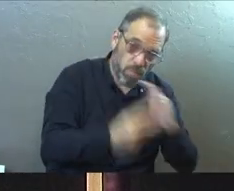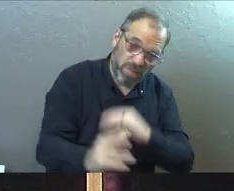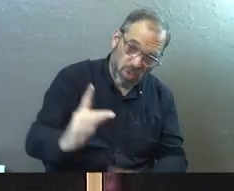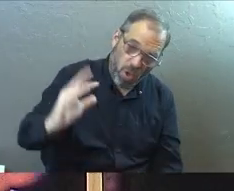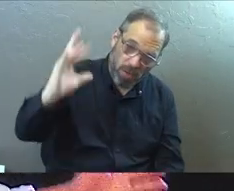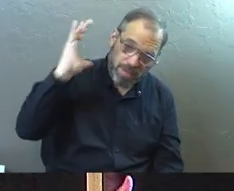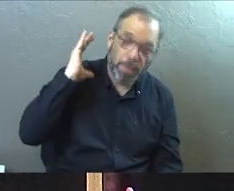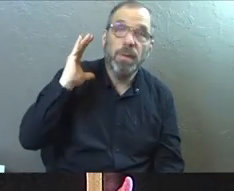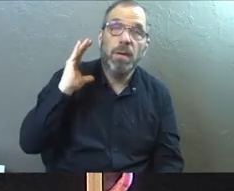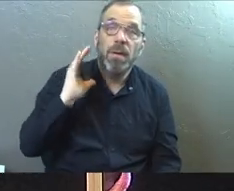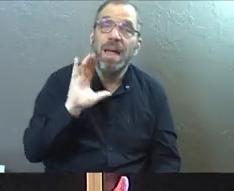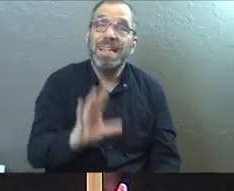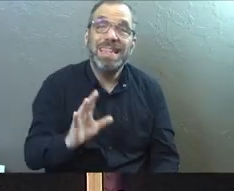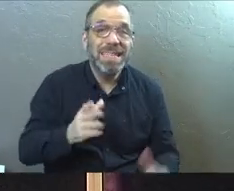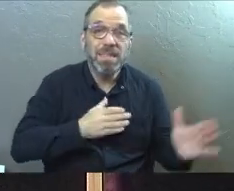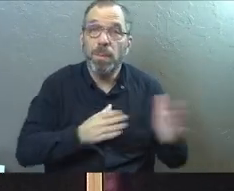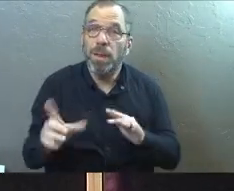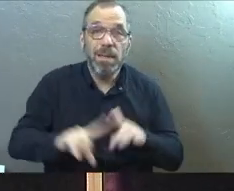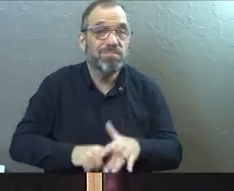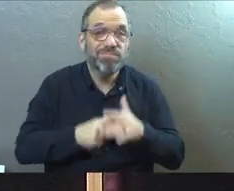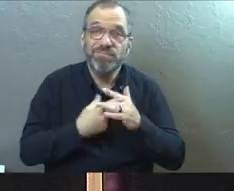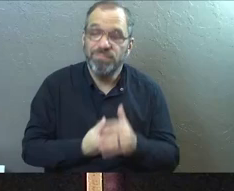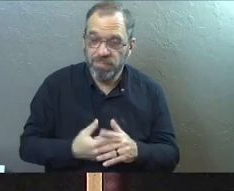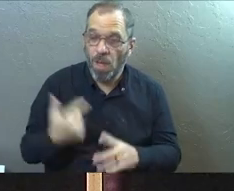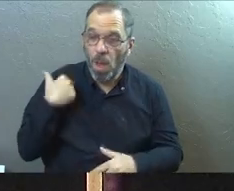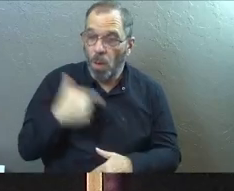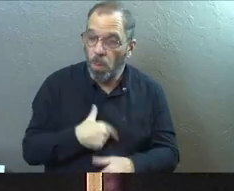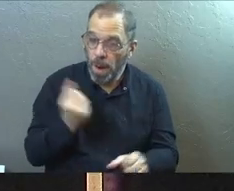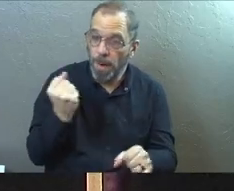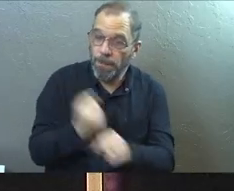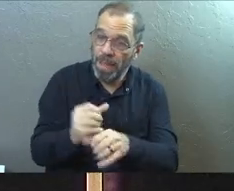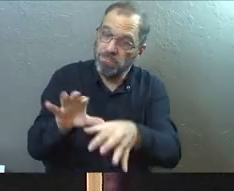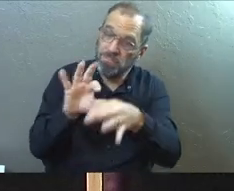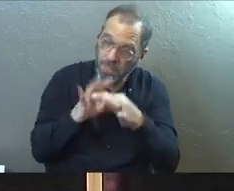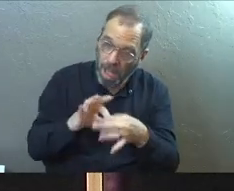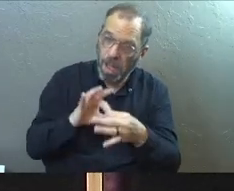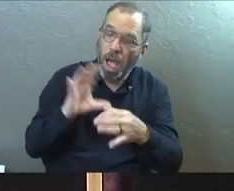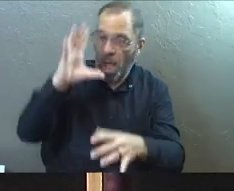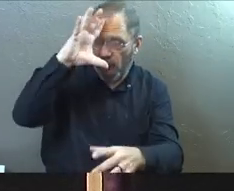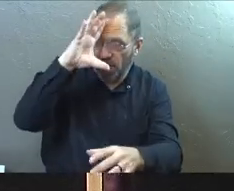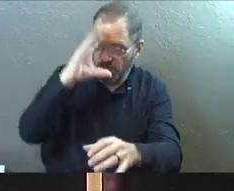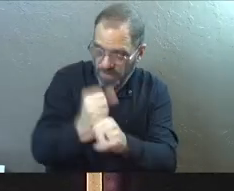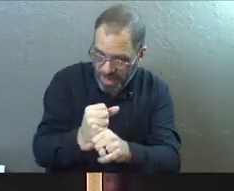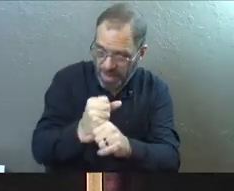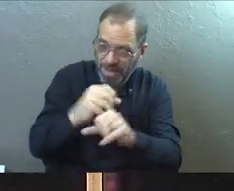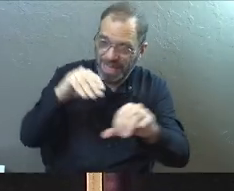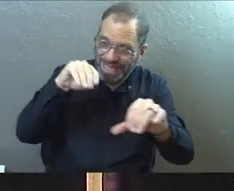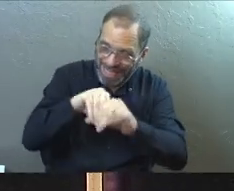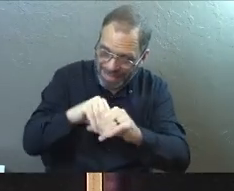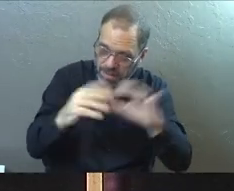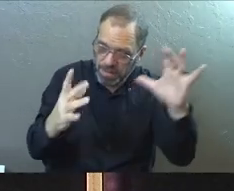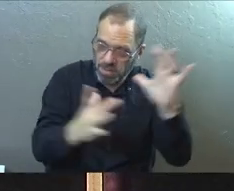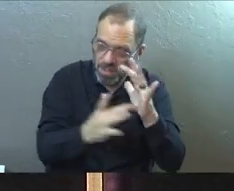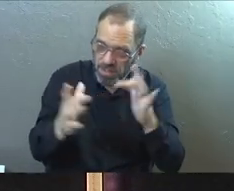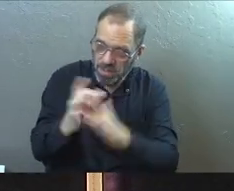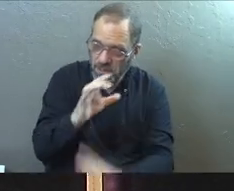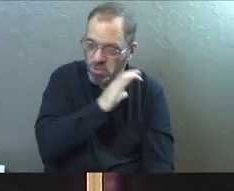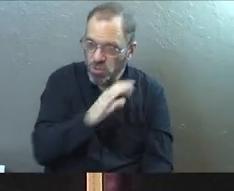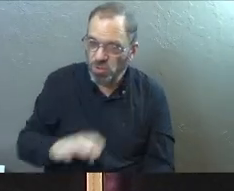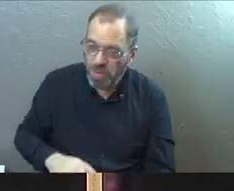long ago. Again, this has been the plan since the beginning. We are made right with God by placing our faith in Jesus Christ